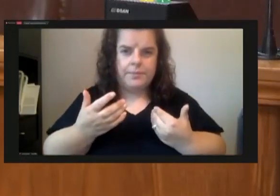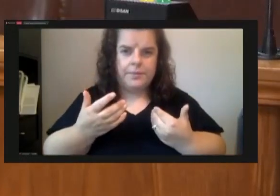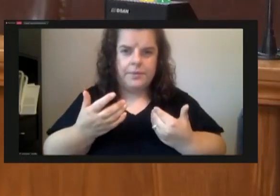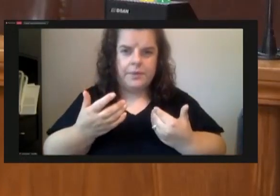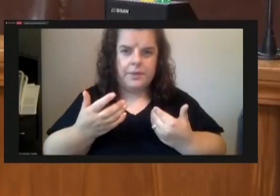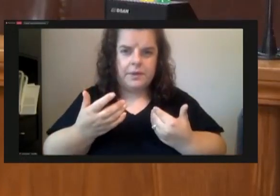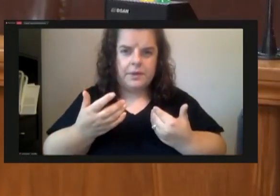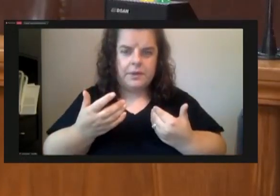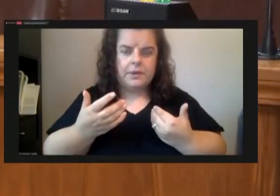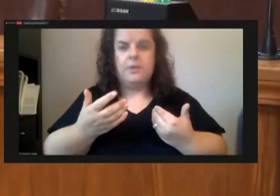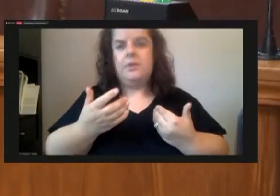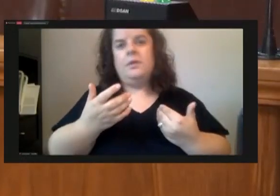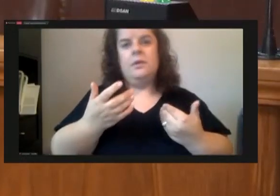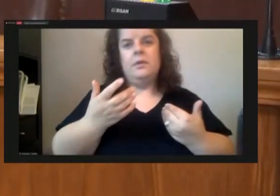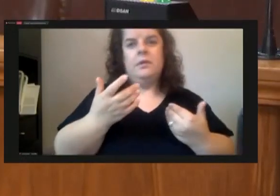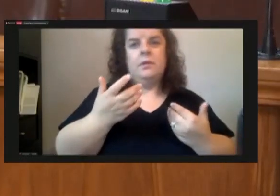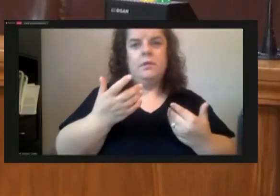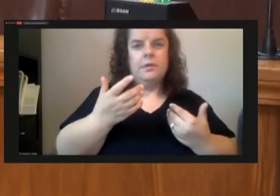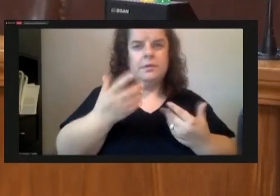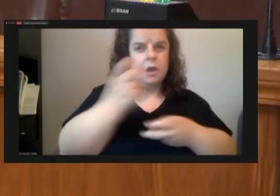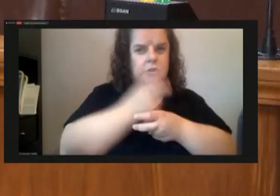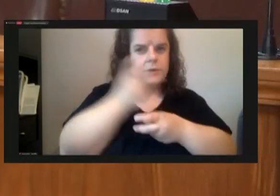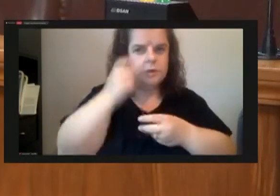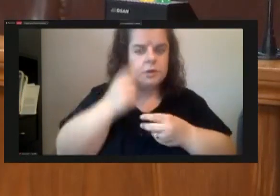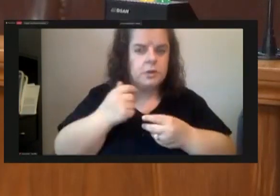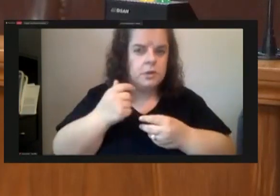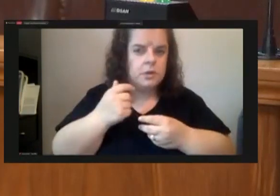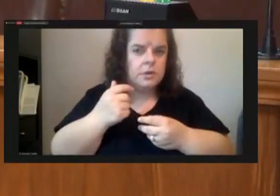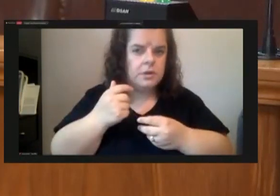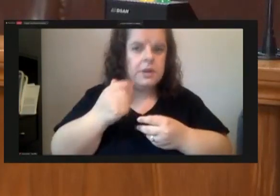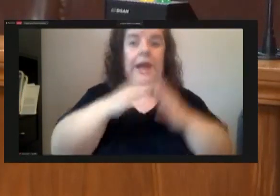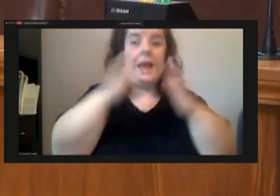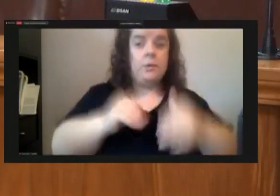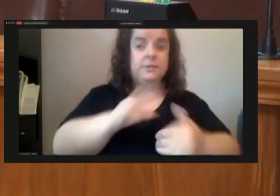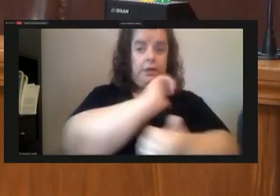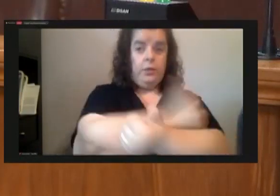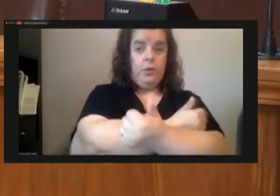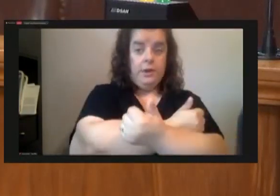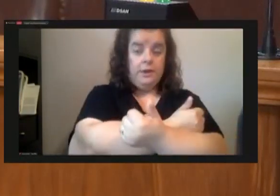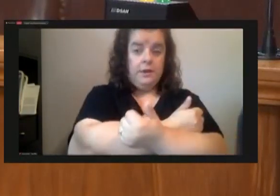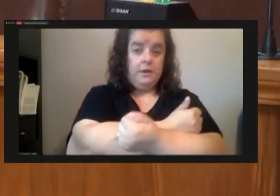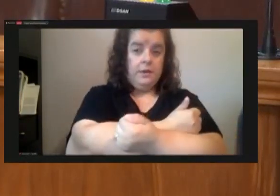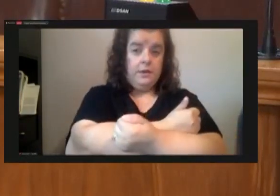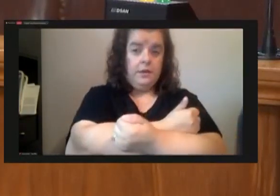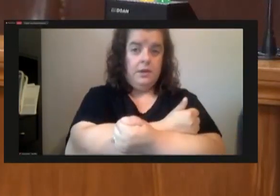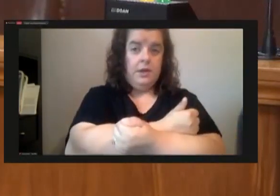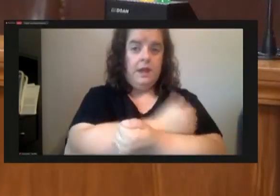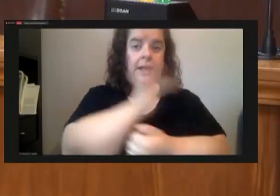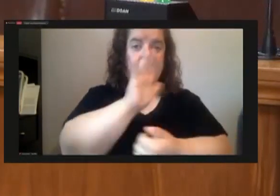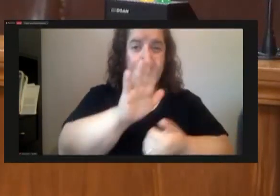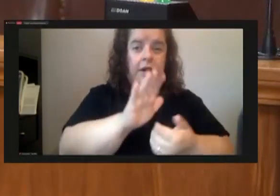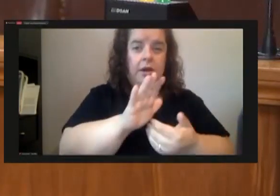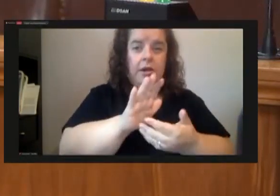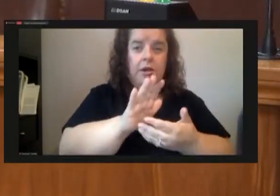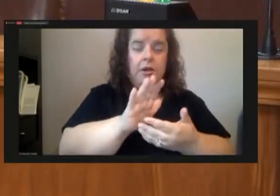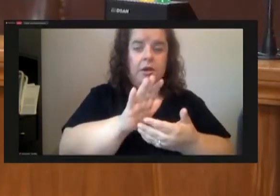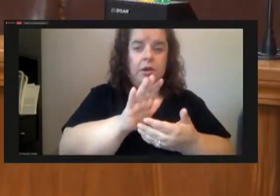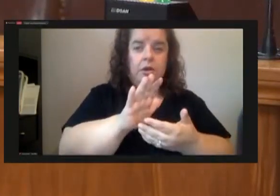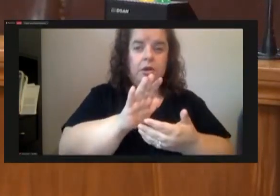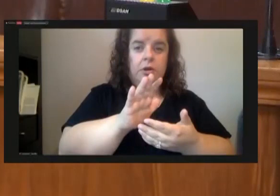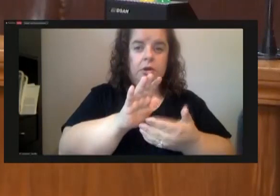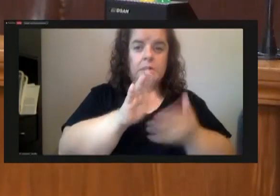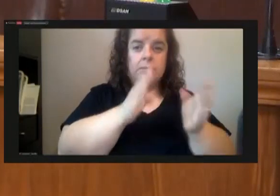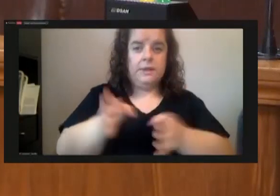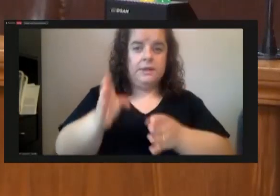construction the um housing authority um and their suites are currently under construction so